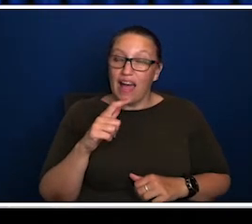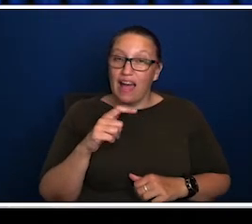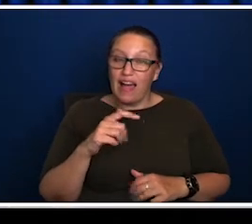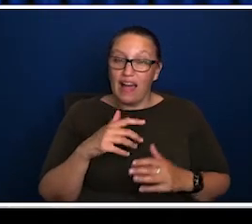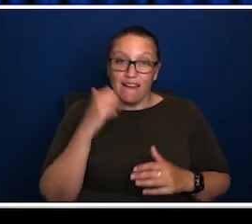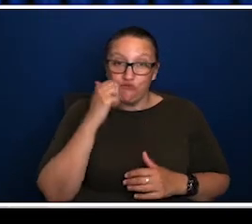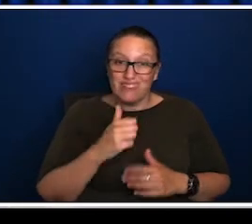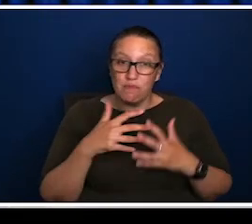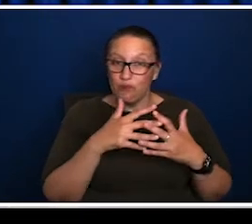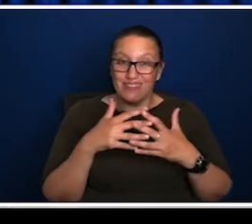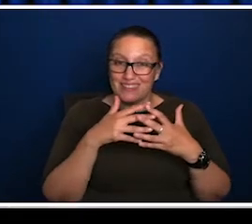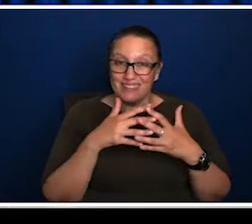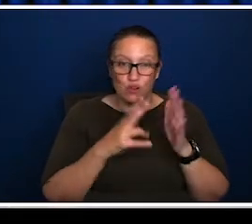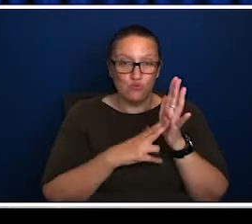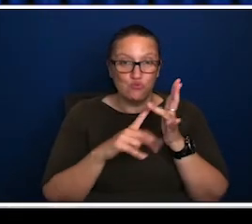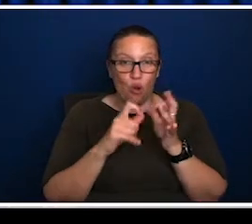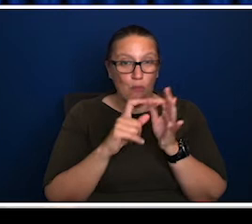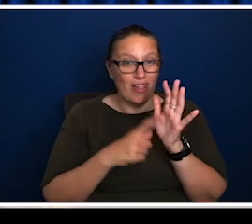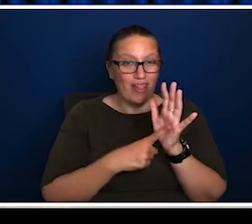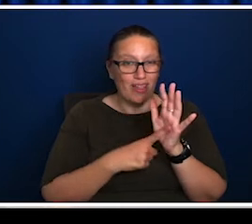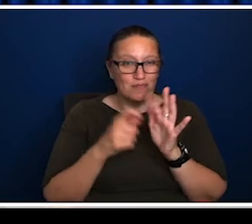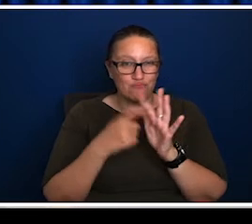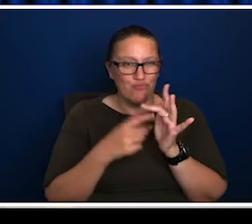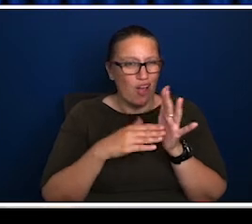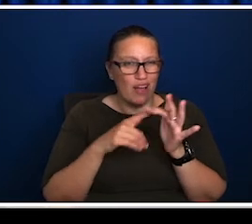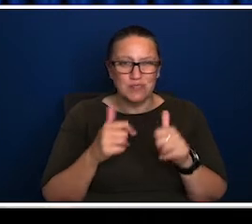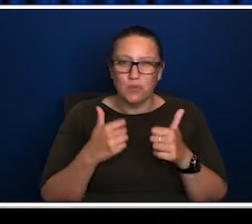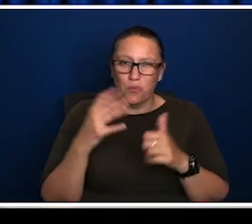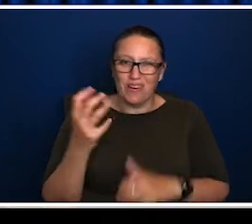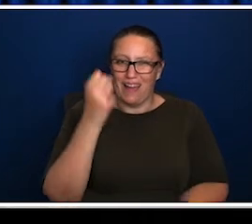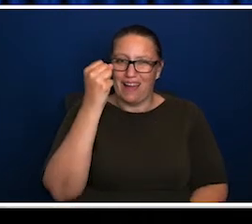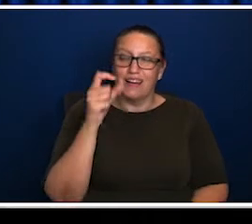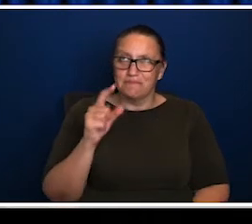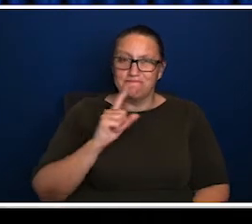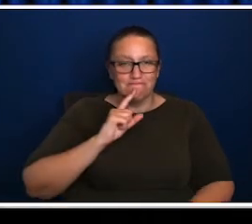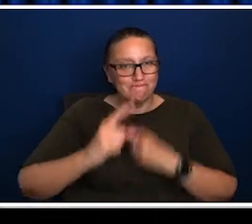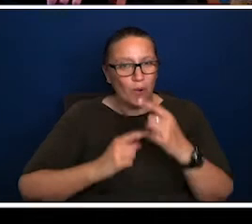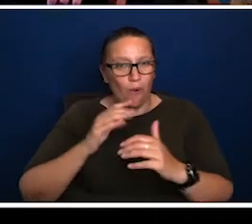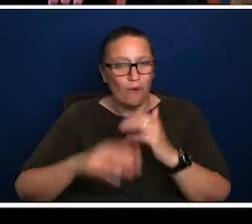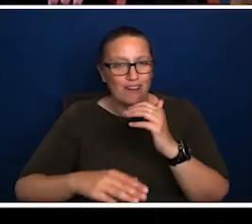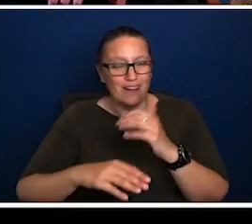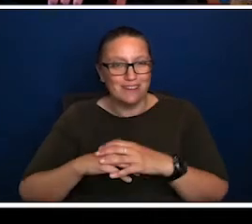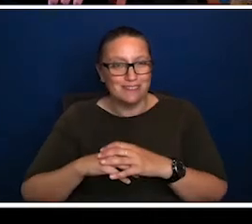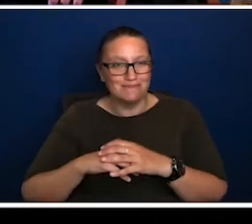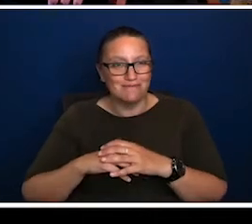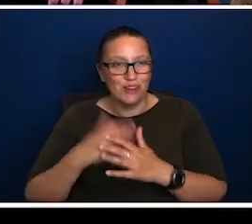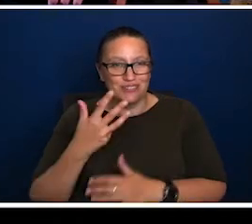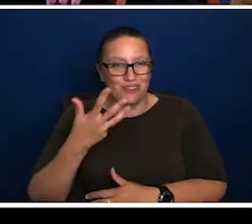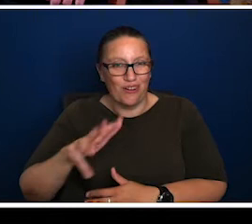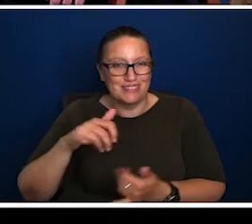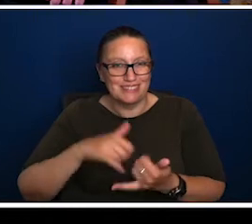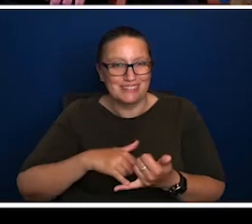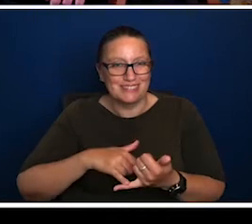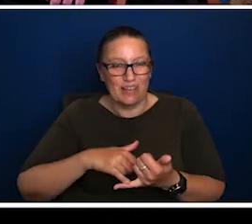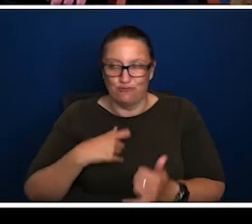Morrison gave to an Australian journalist. Um, it must have been in the eighties or nineties. And the journalist said, will, will you ever, yes, it was, I was